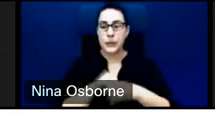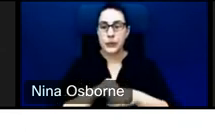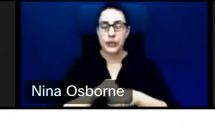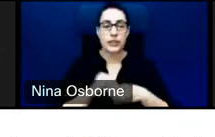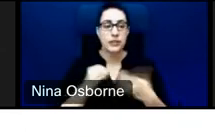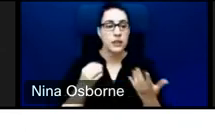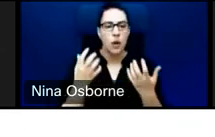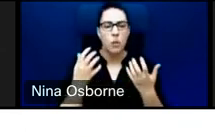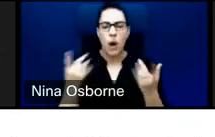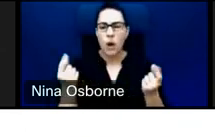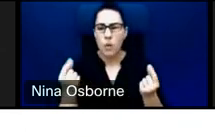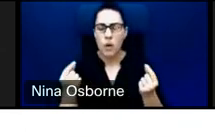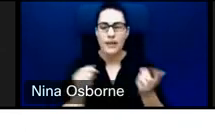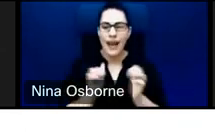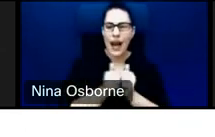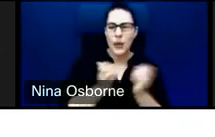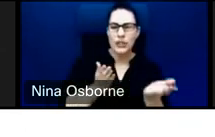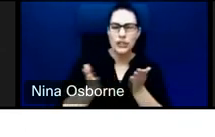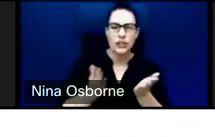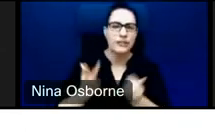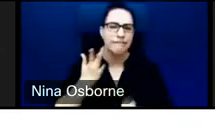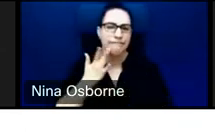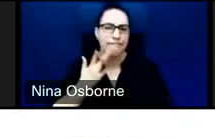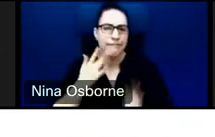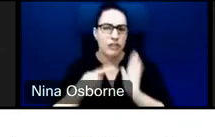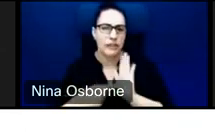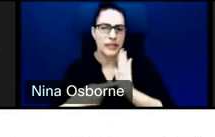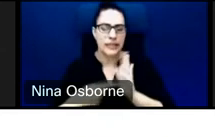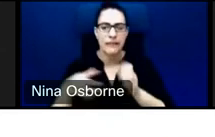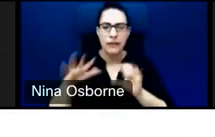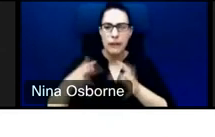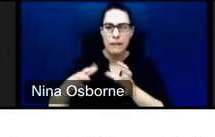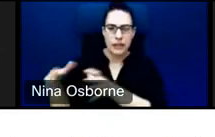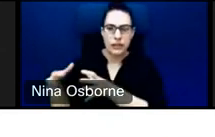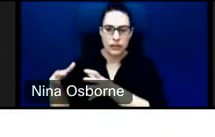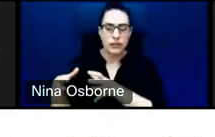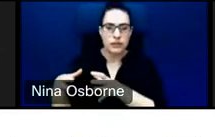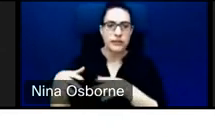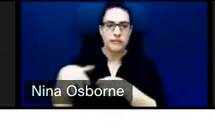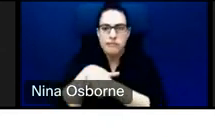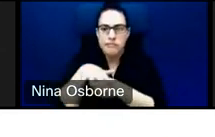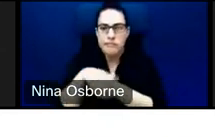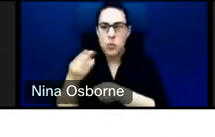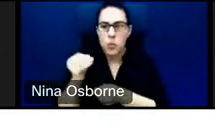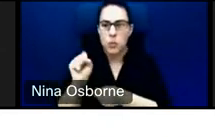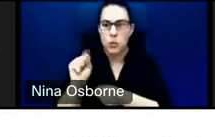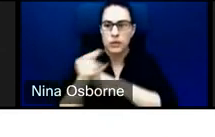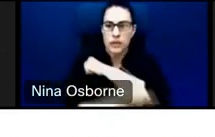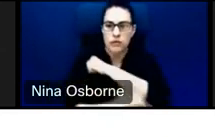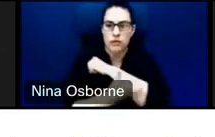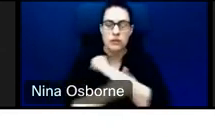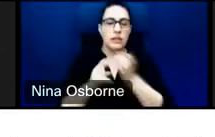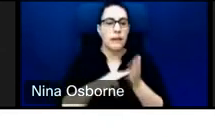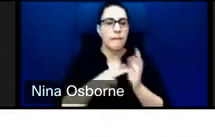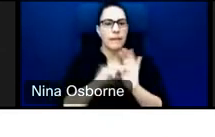serves underrepresented populations in the host country. So this could be providing goods or services